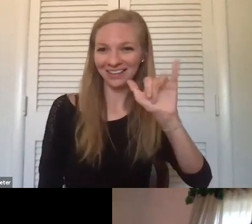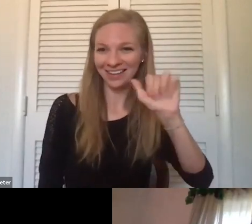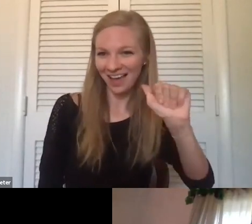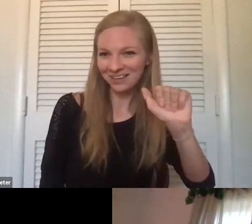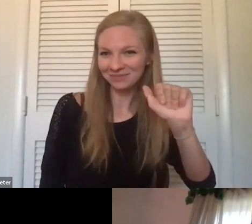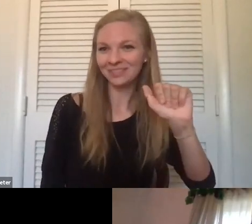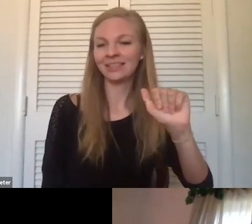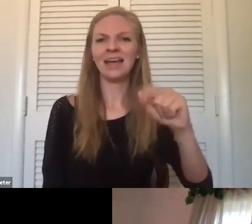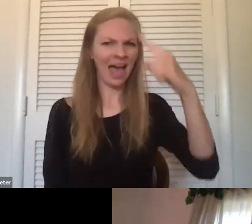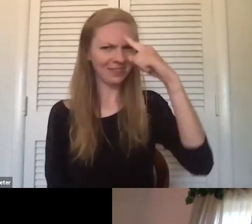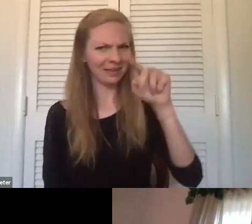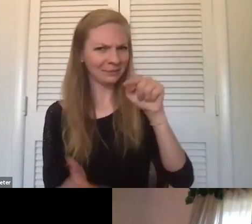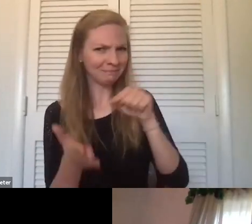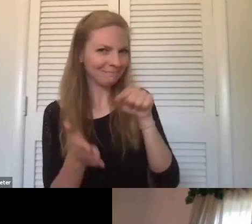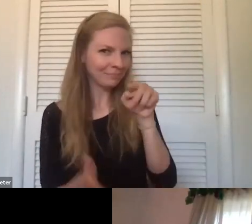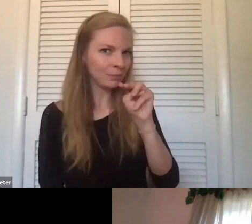Oh yeah, I think you're muted.